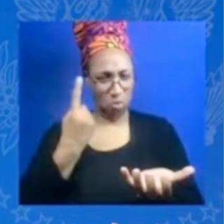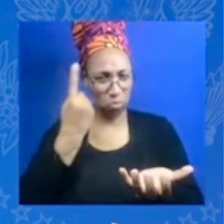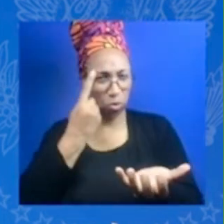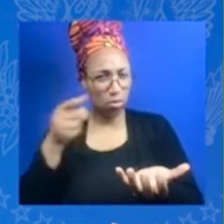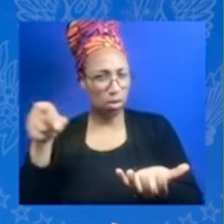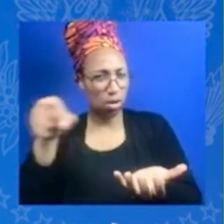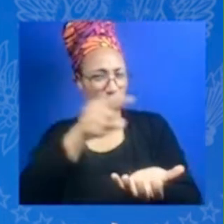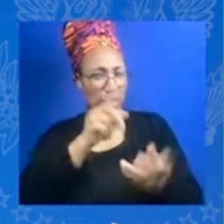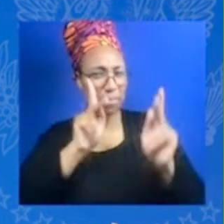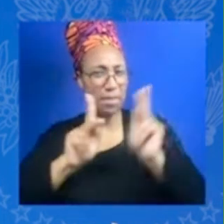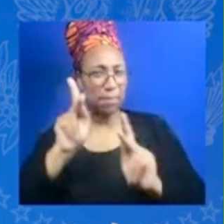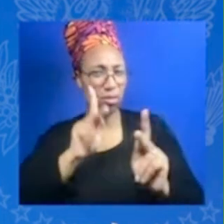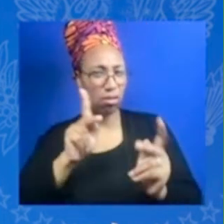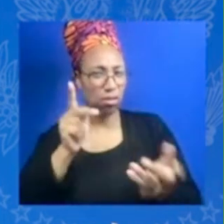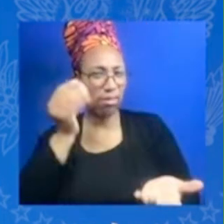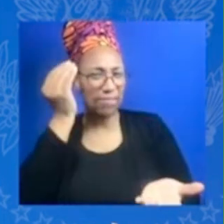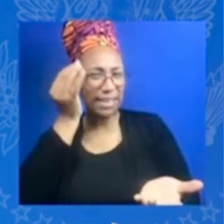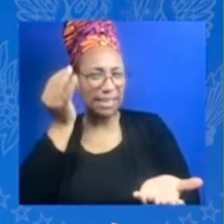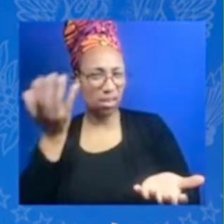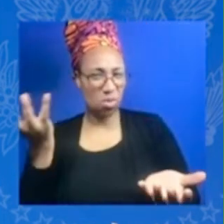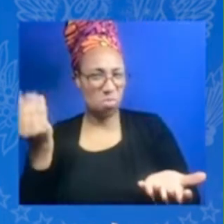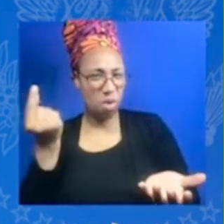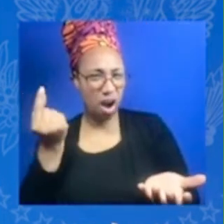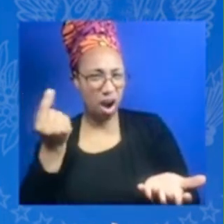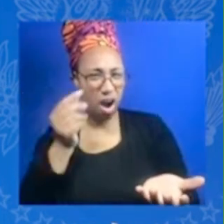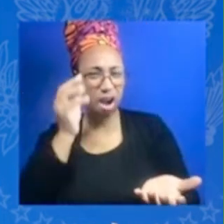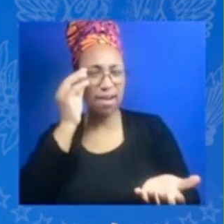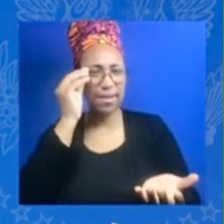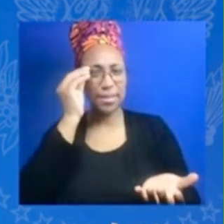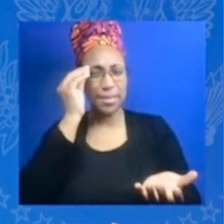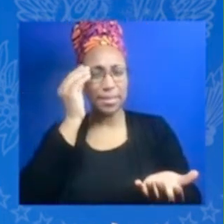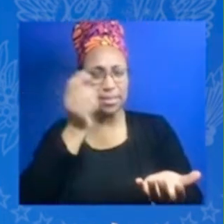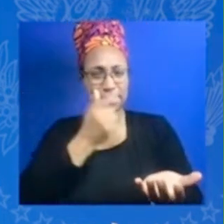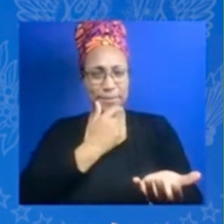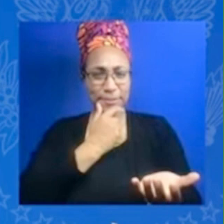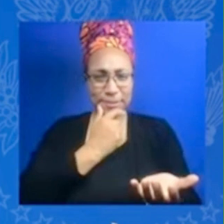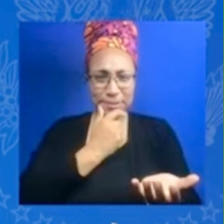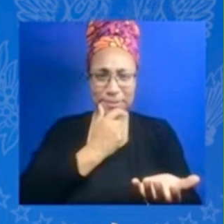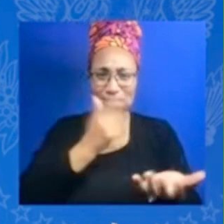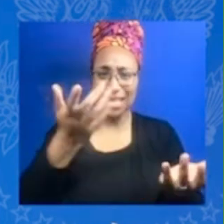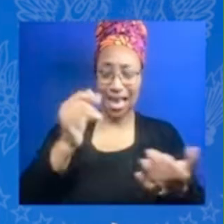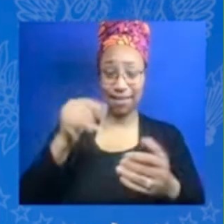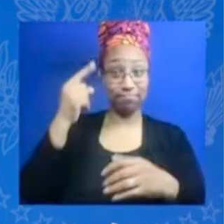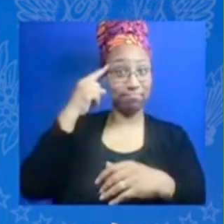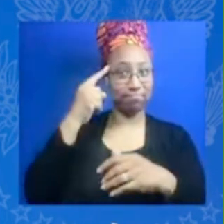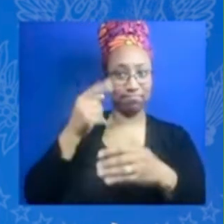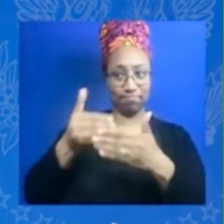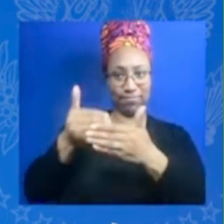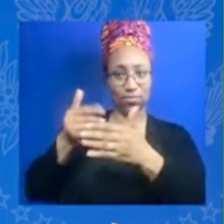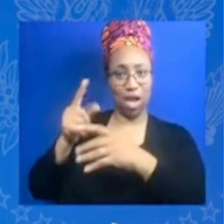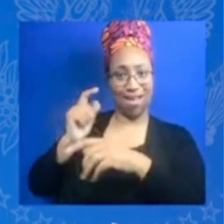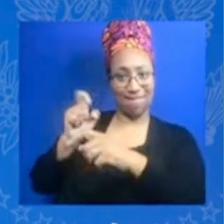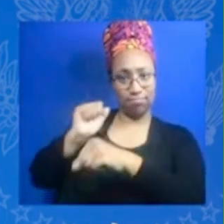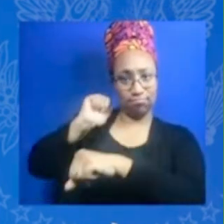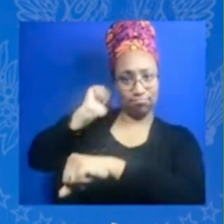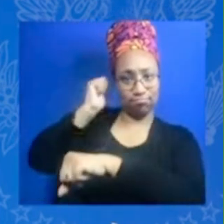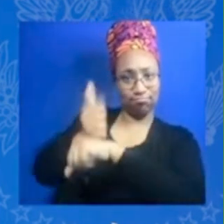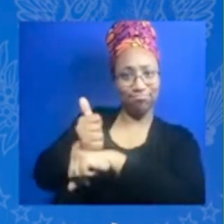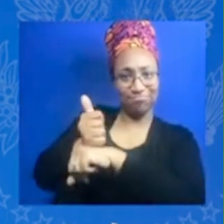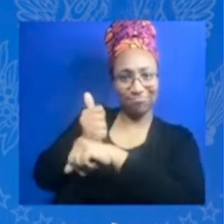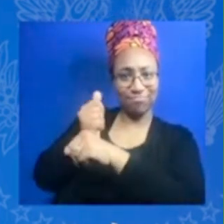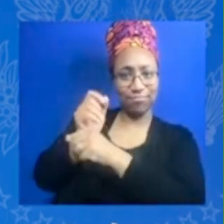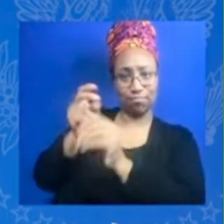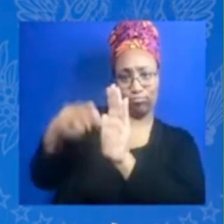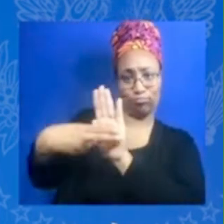free press because I had no money to advertise and number one on my list was Oprah Winfrey and the Oprah Winfrey show so I started